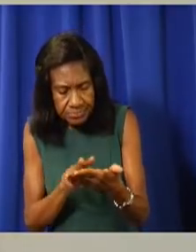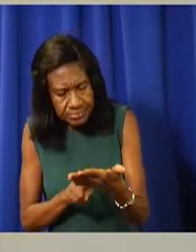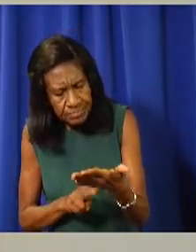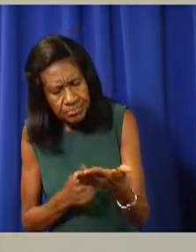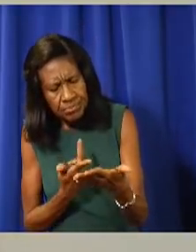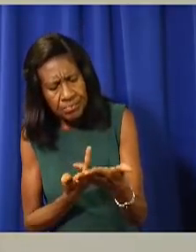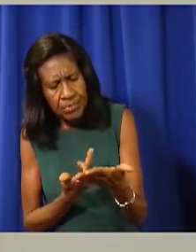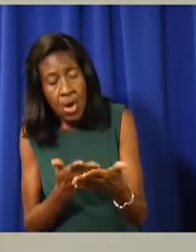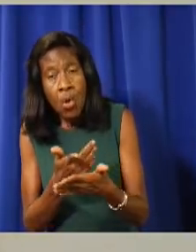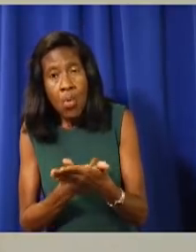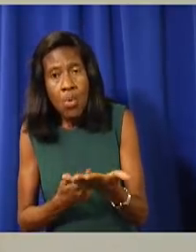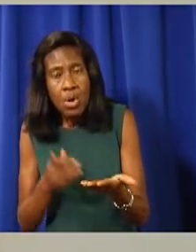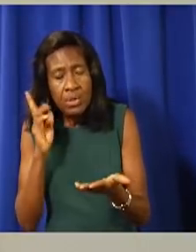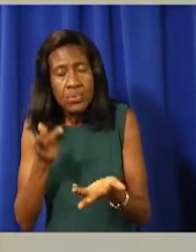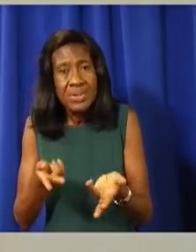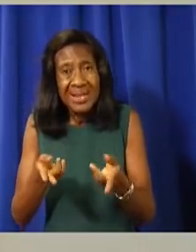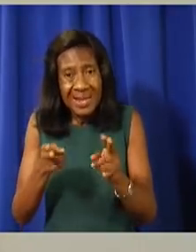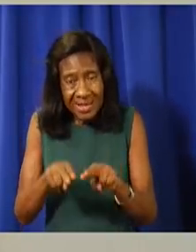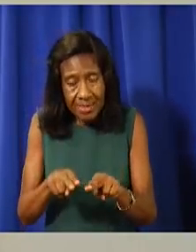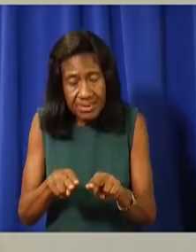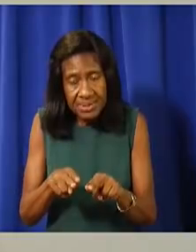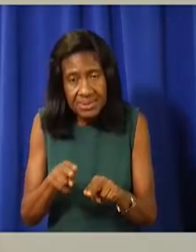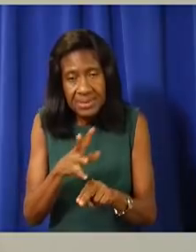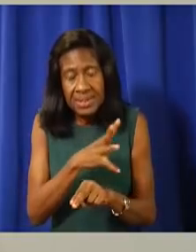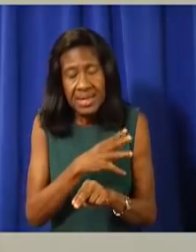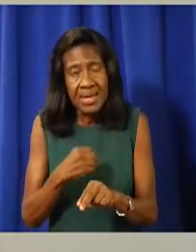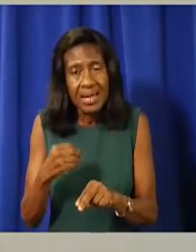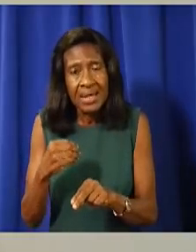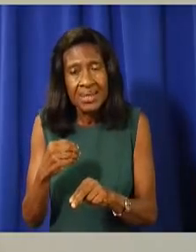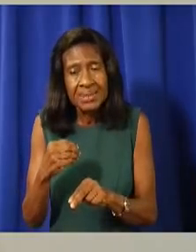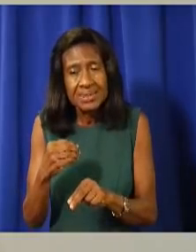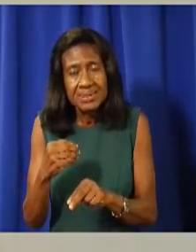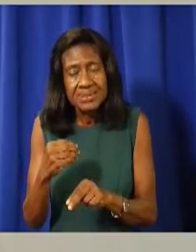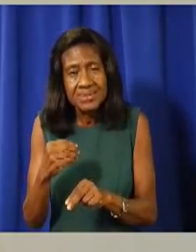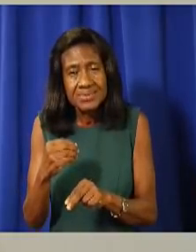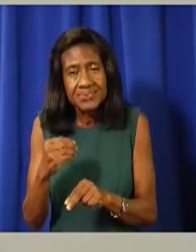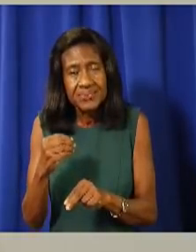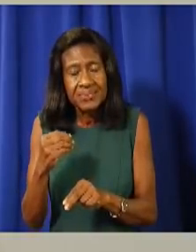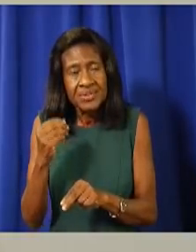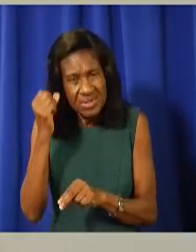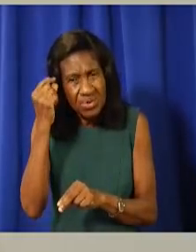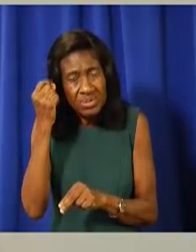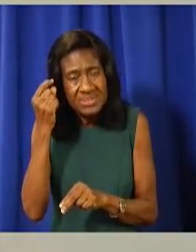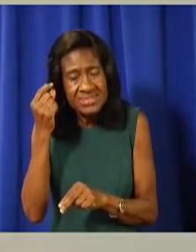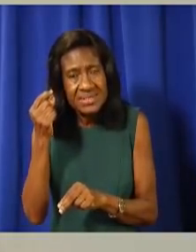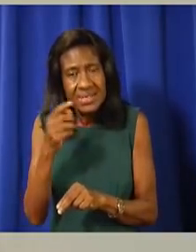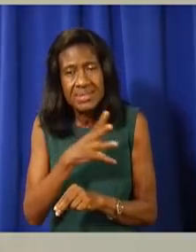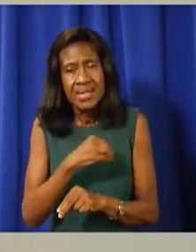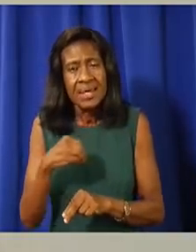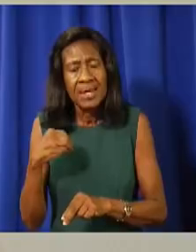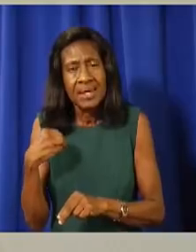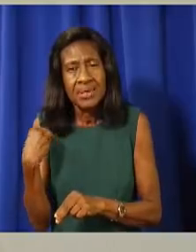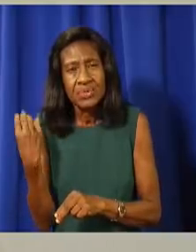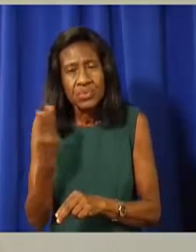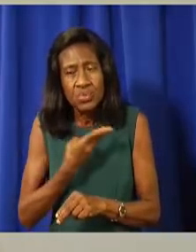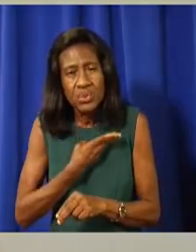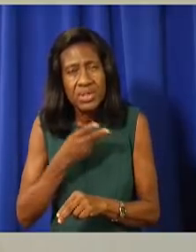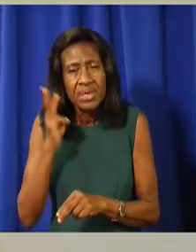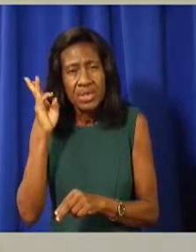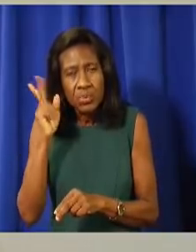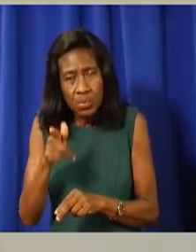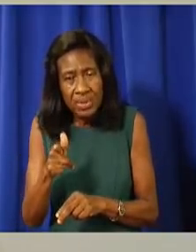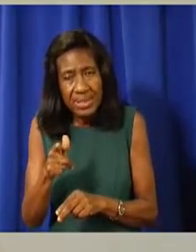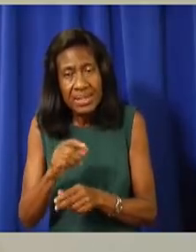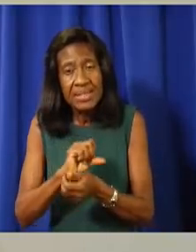The components of a protective shield are many, and we are willing to adapt and